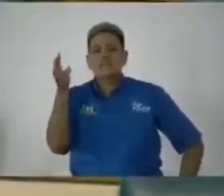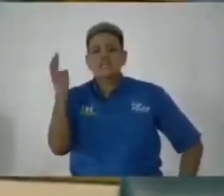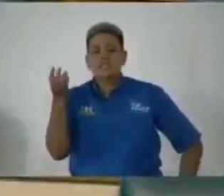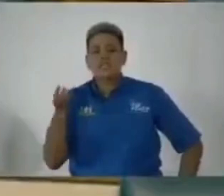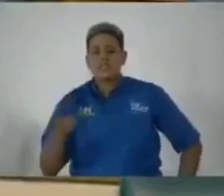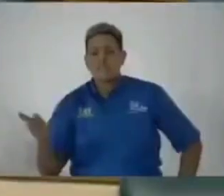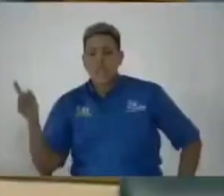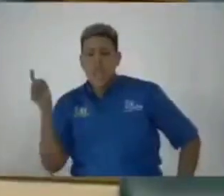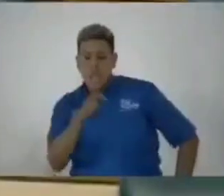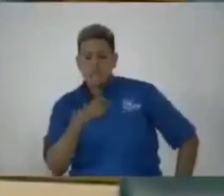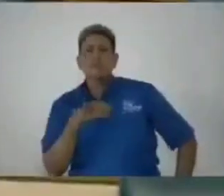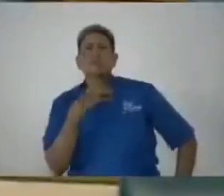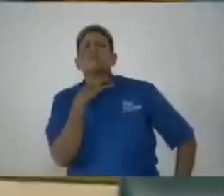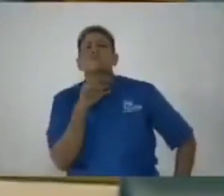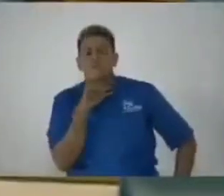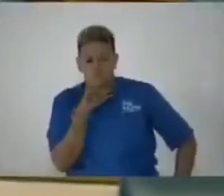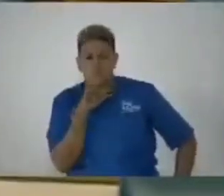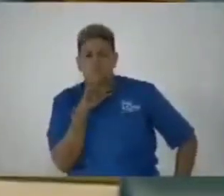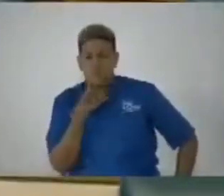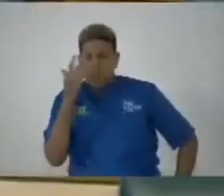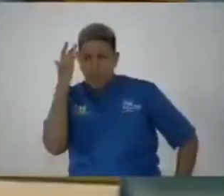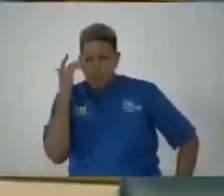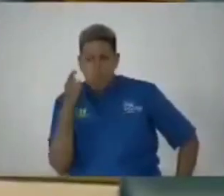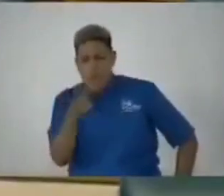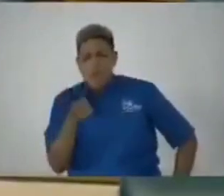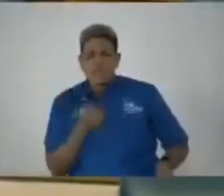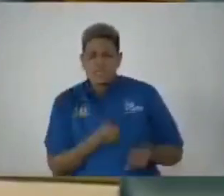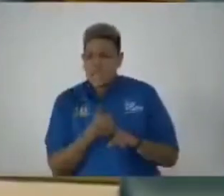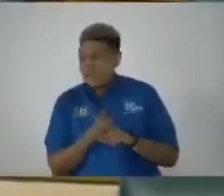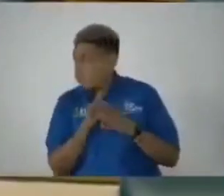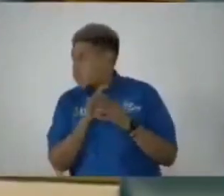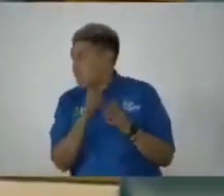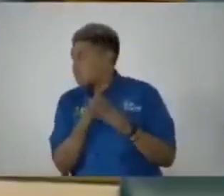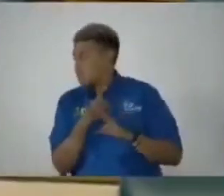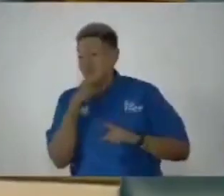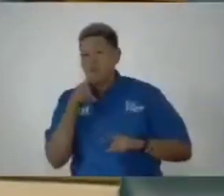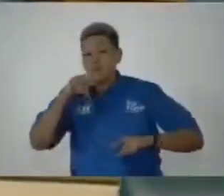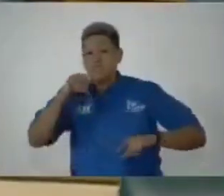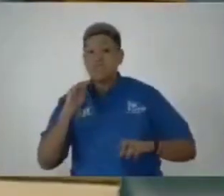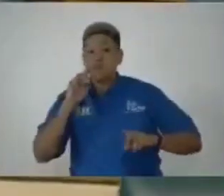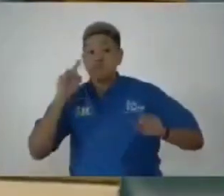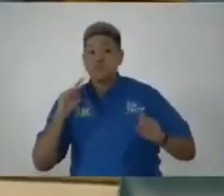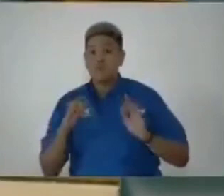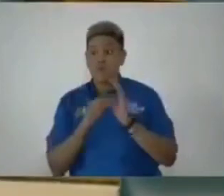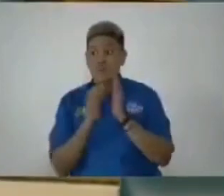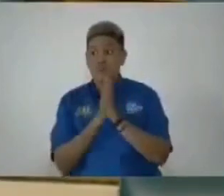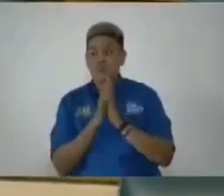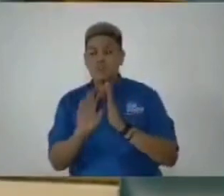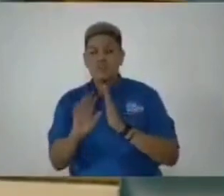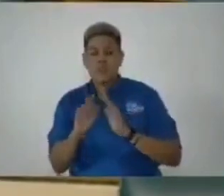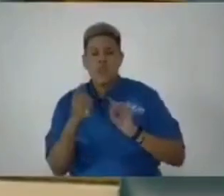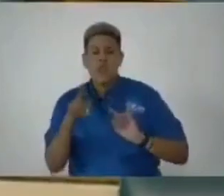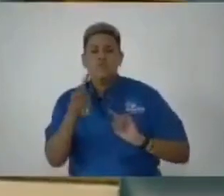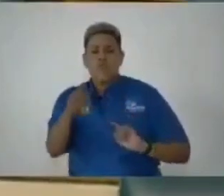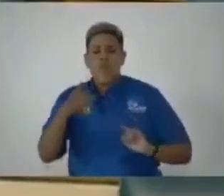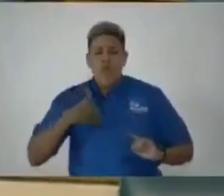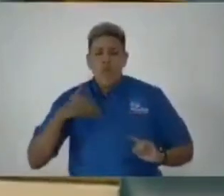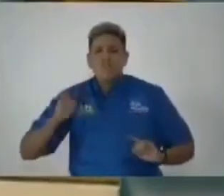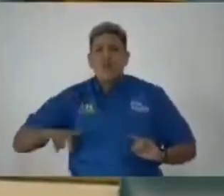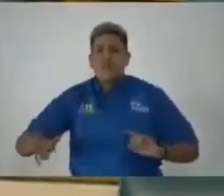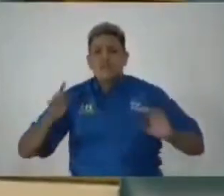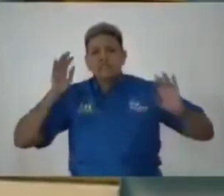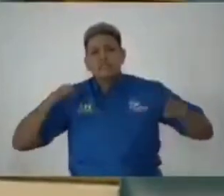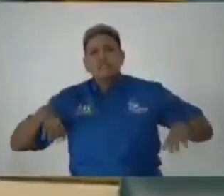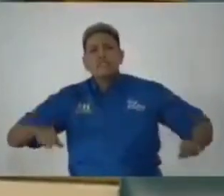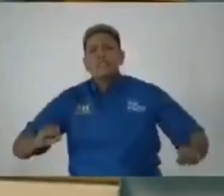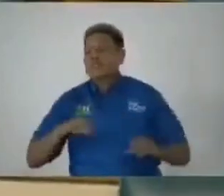you asked the question, why was in relation to the Petrogram report, you had that ruling